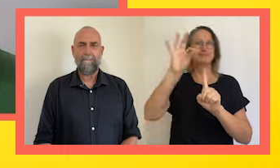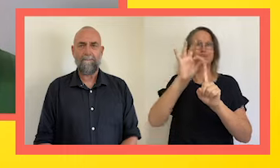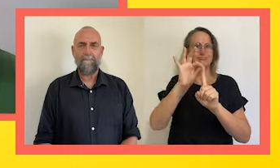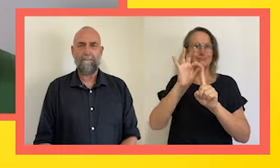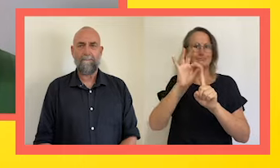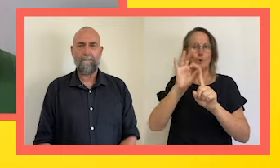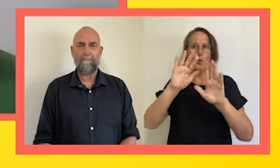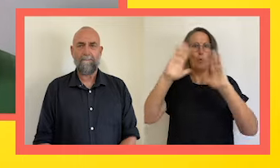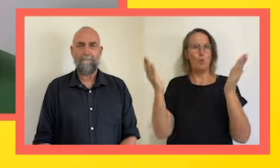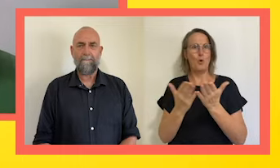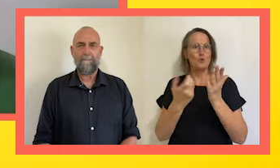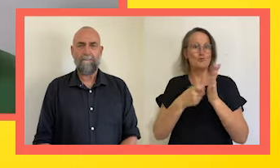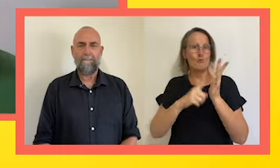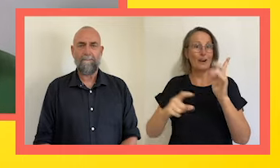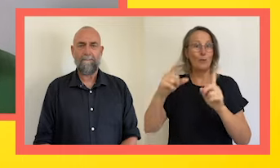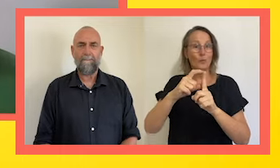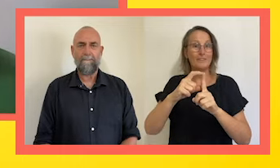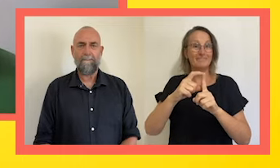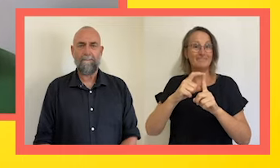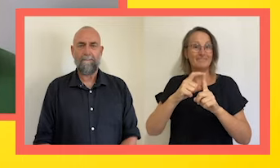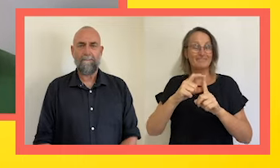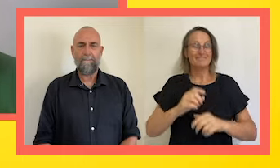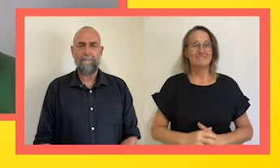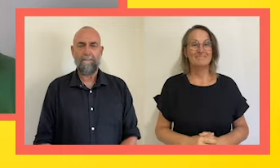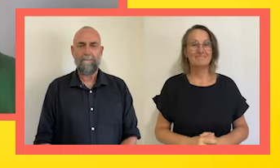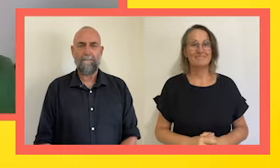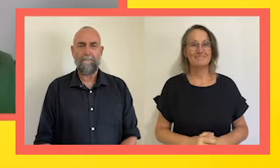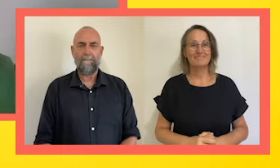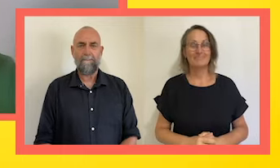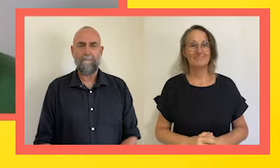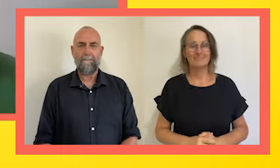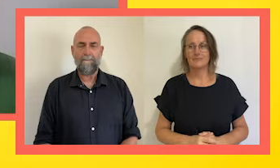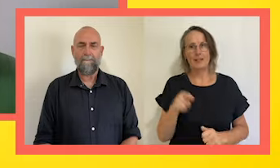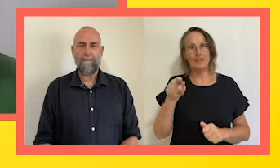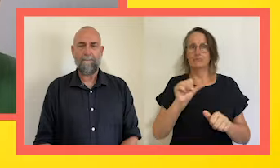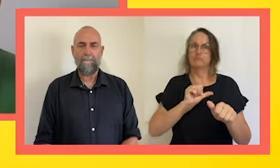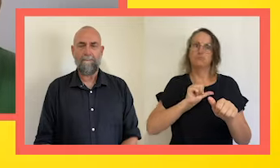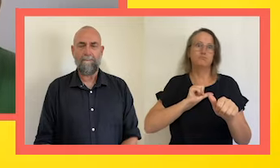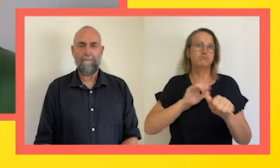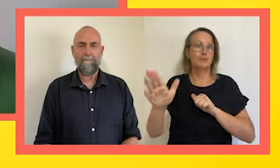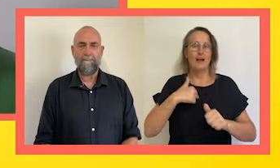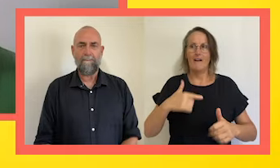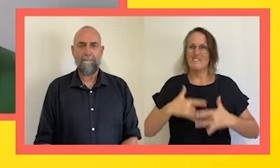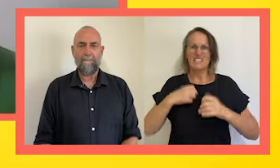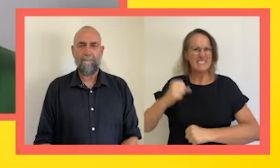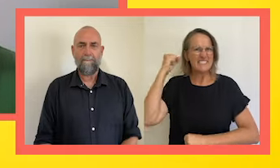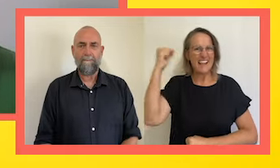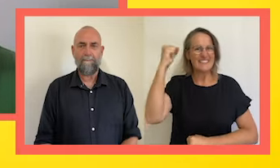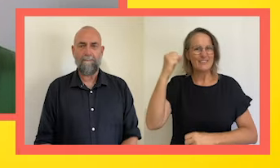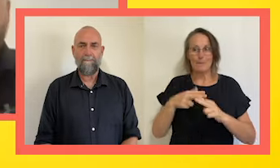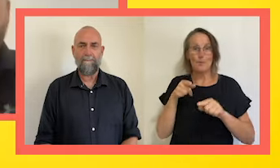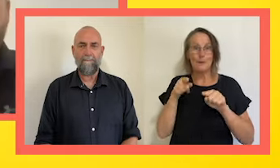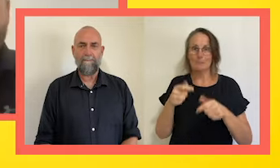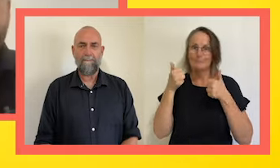from the World Paraswimming Championships last year. Yeah, that was definitely my favourite You Little Ripper moment.